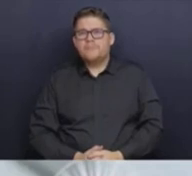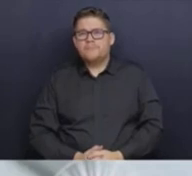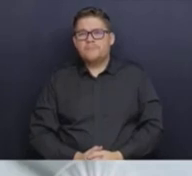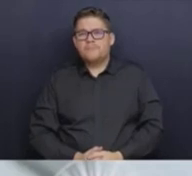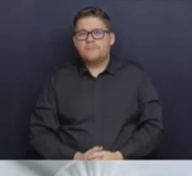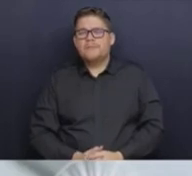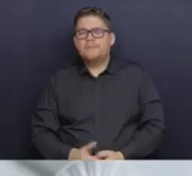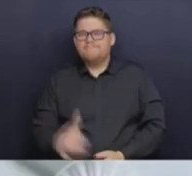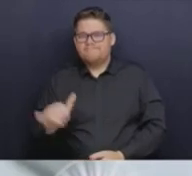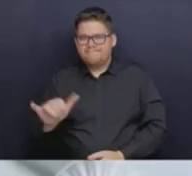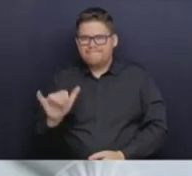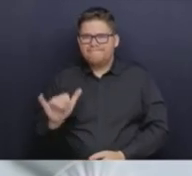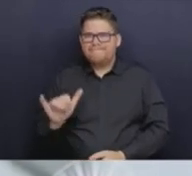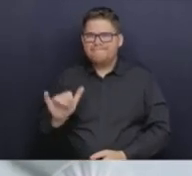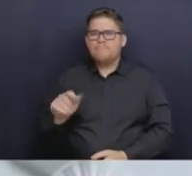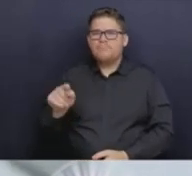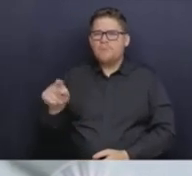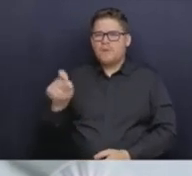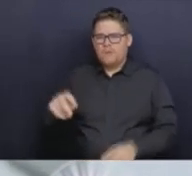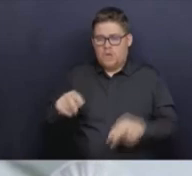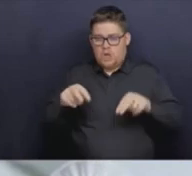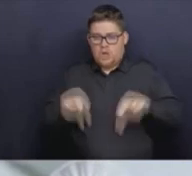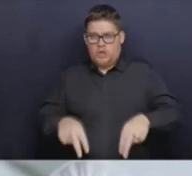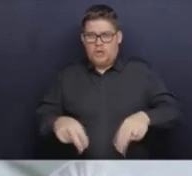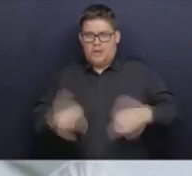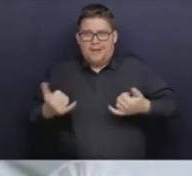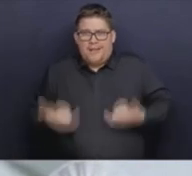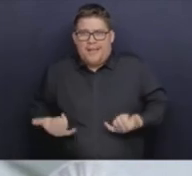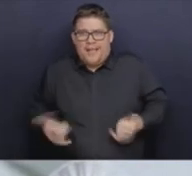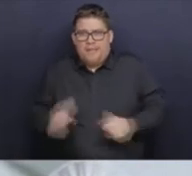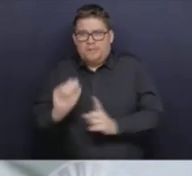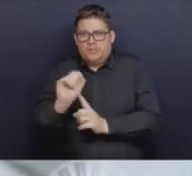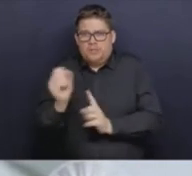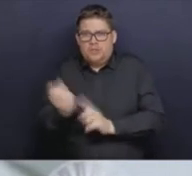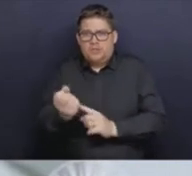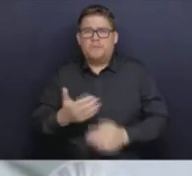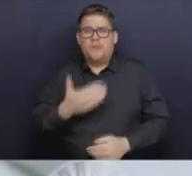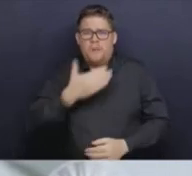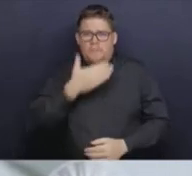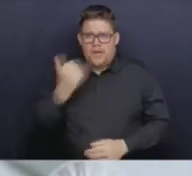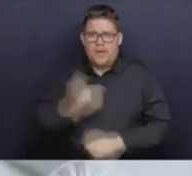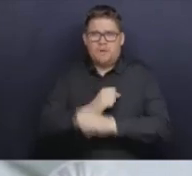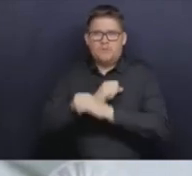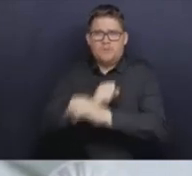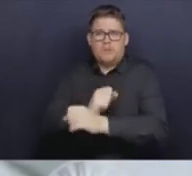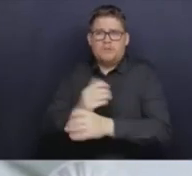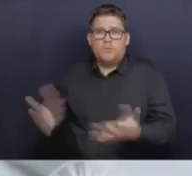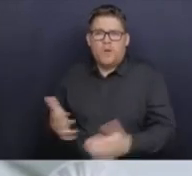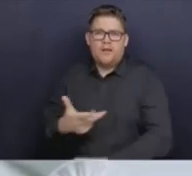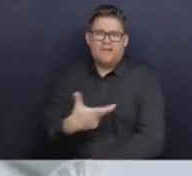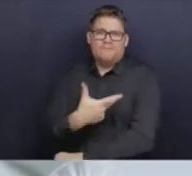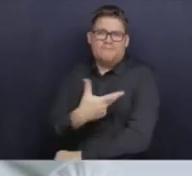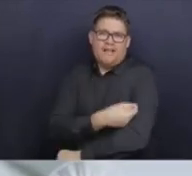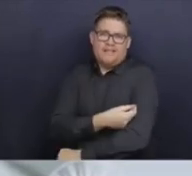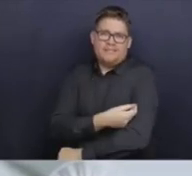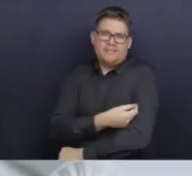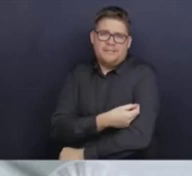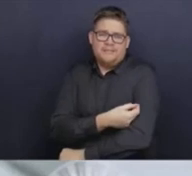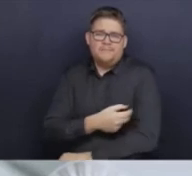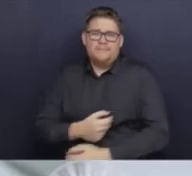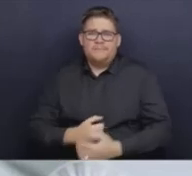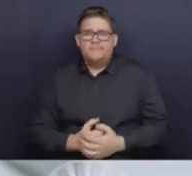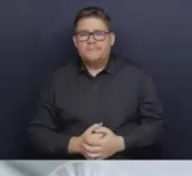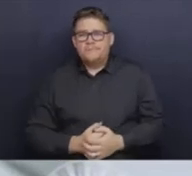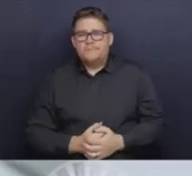protection that we have through vaccination. That level of immunity in our communities is that buffer. That means